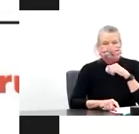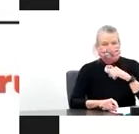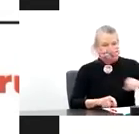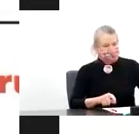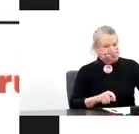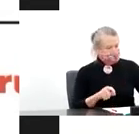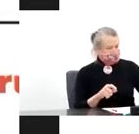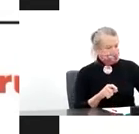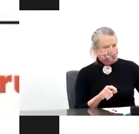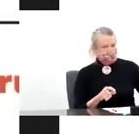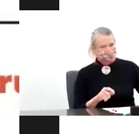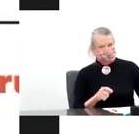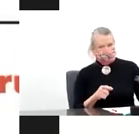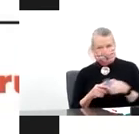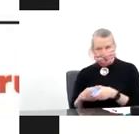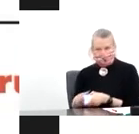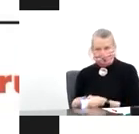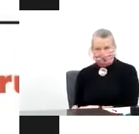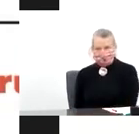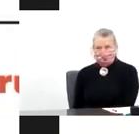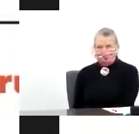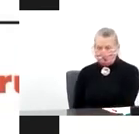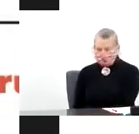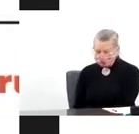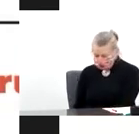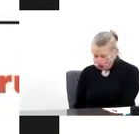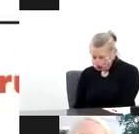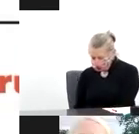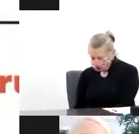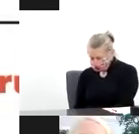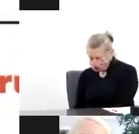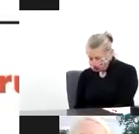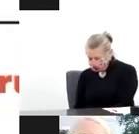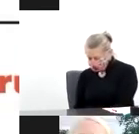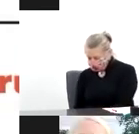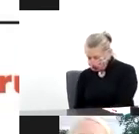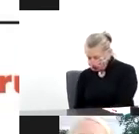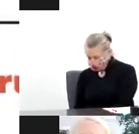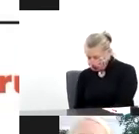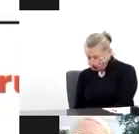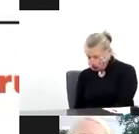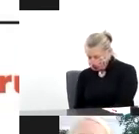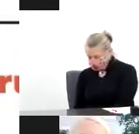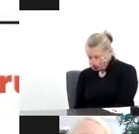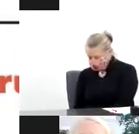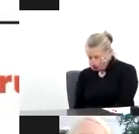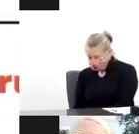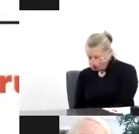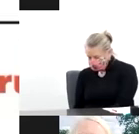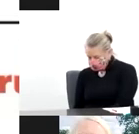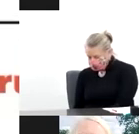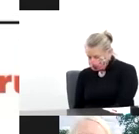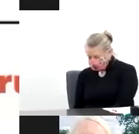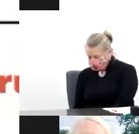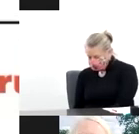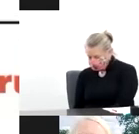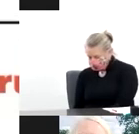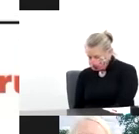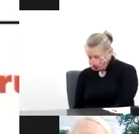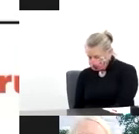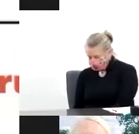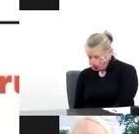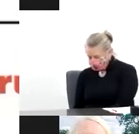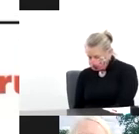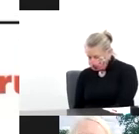repetitively year after year, particularly during the winter months. However, that all changed in 2002